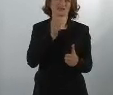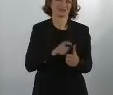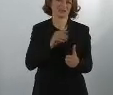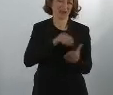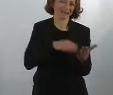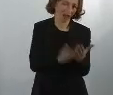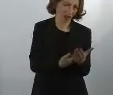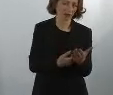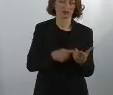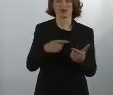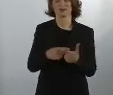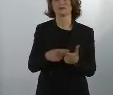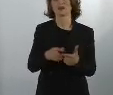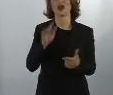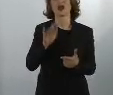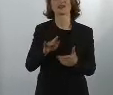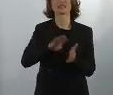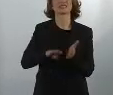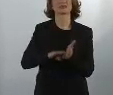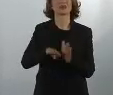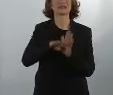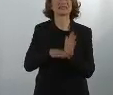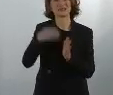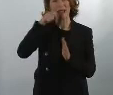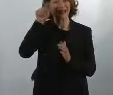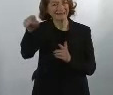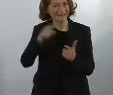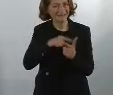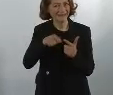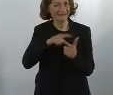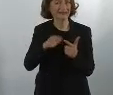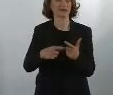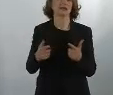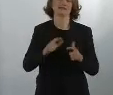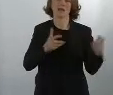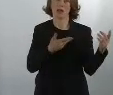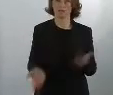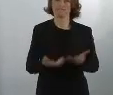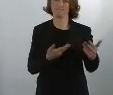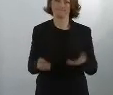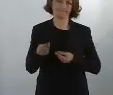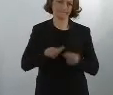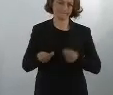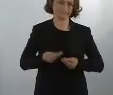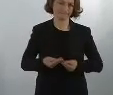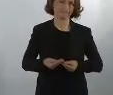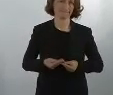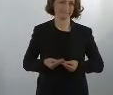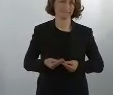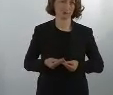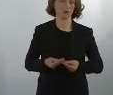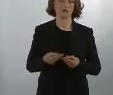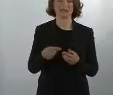ranges from this article in the TATS newspaper all the way to the anti-discrimination law of the federal state of Berlin.